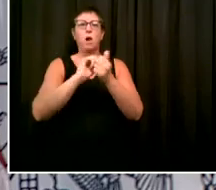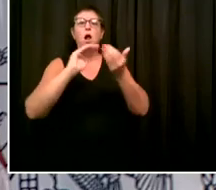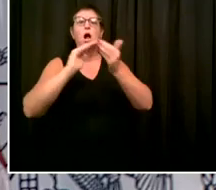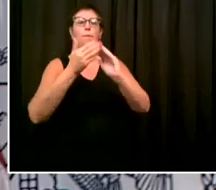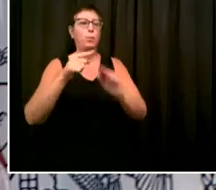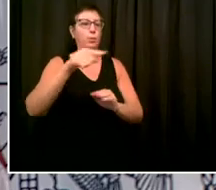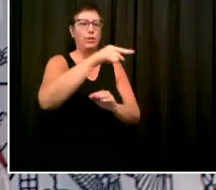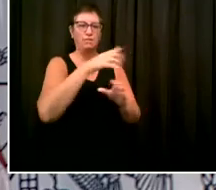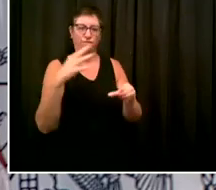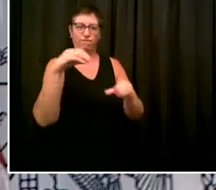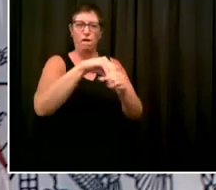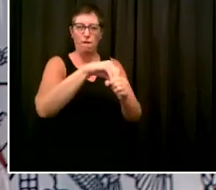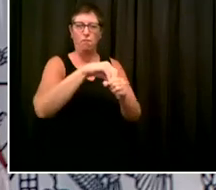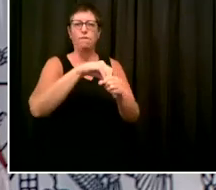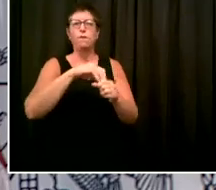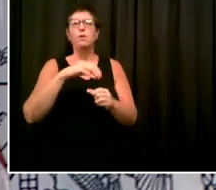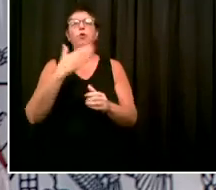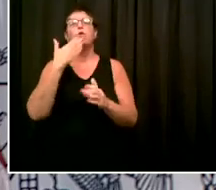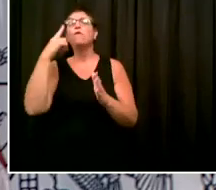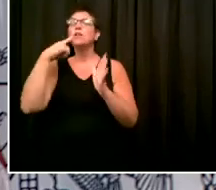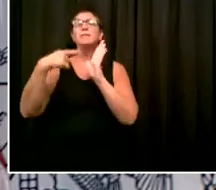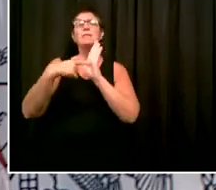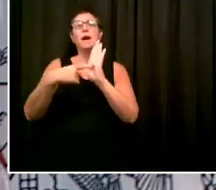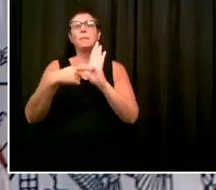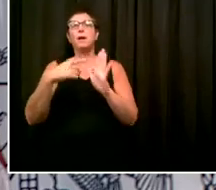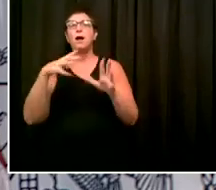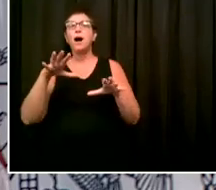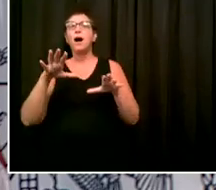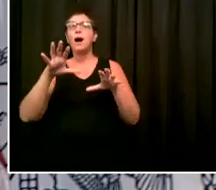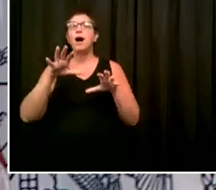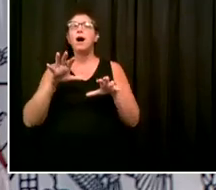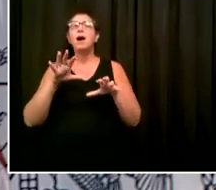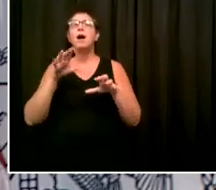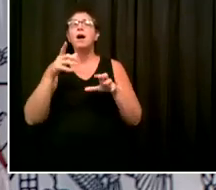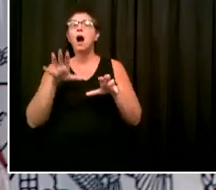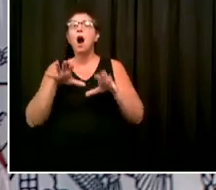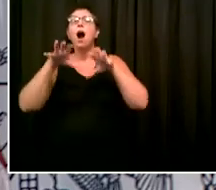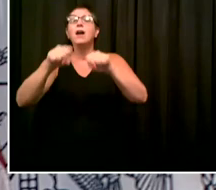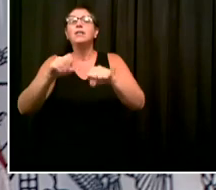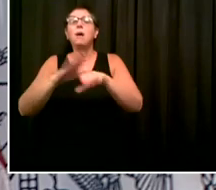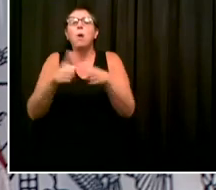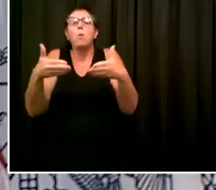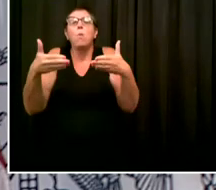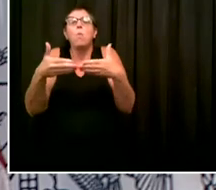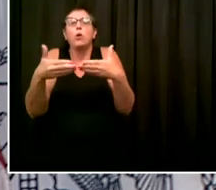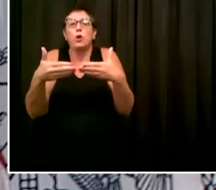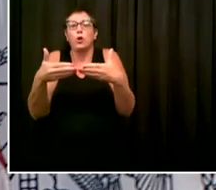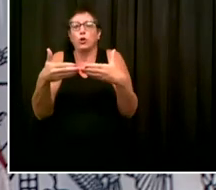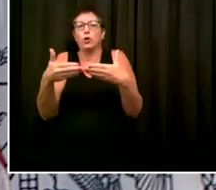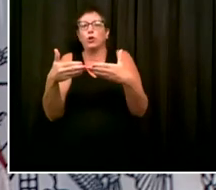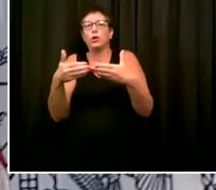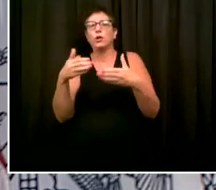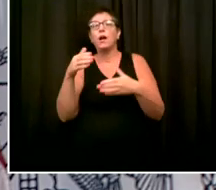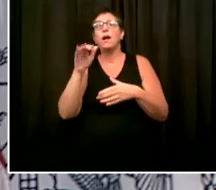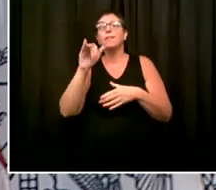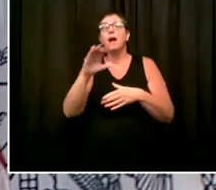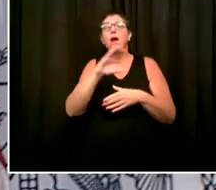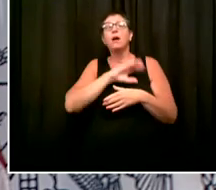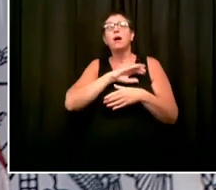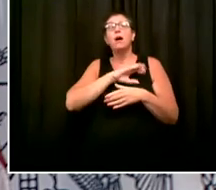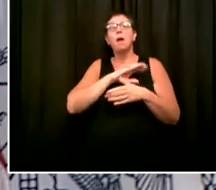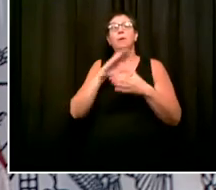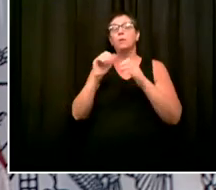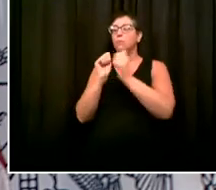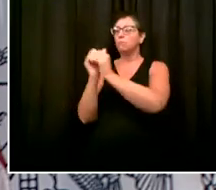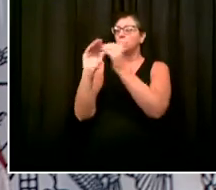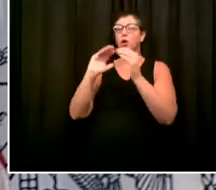get the community front and center working with police. So I believe all those pieces are starting to add up, and that's how we're going